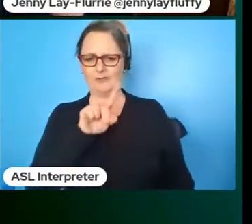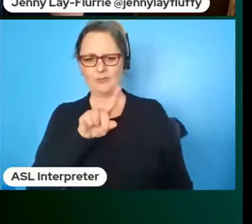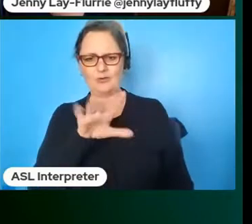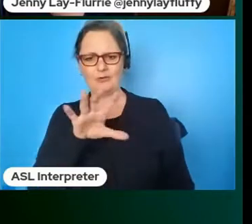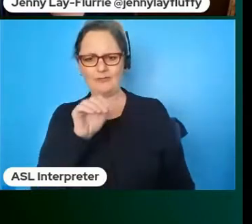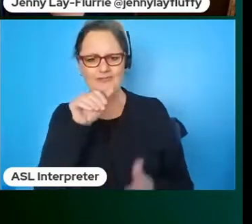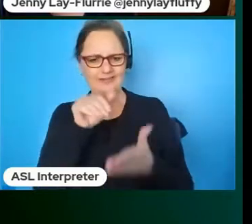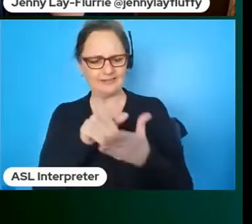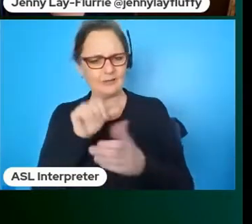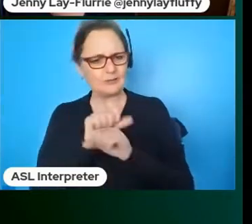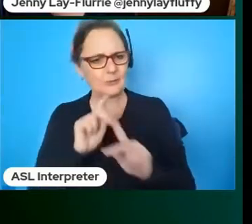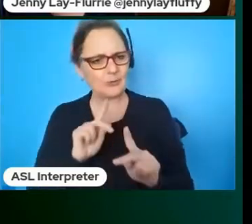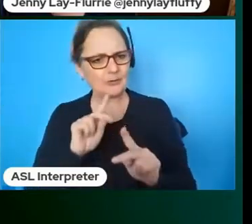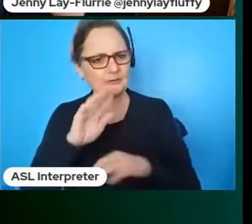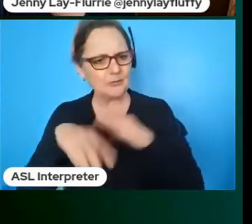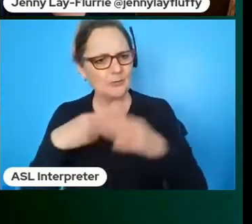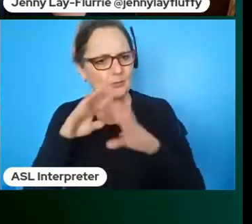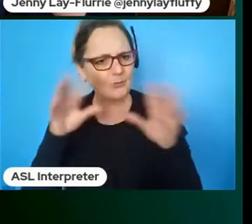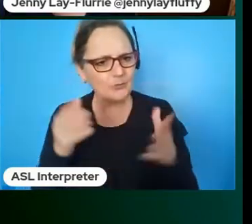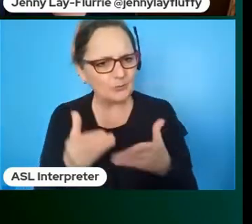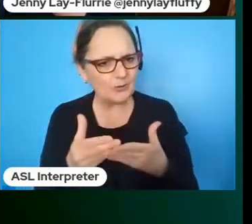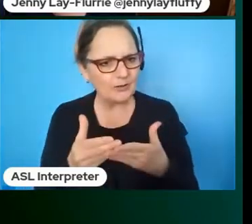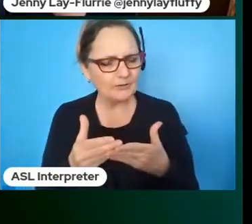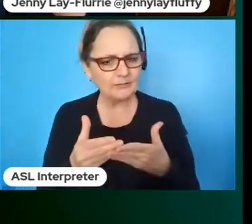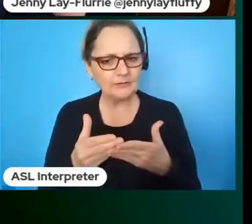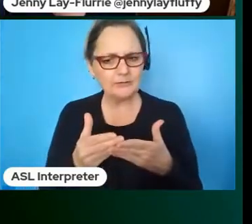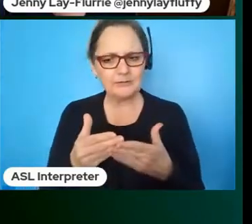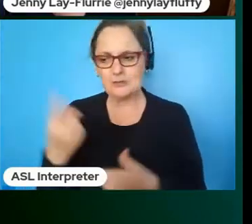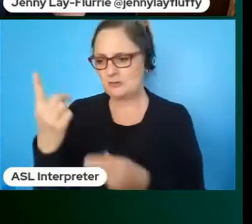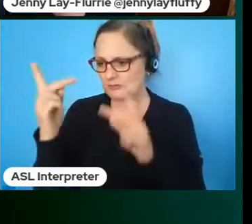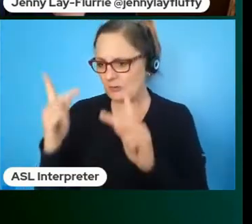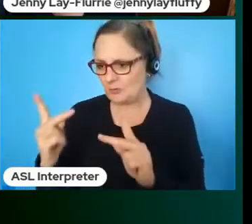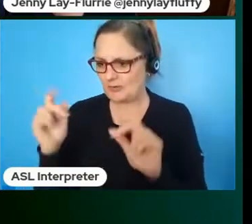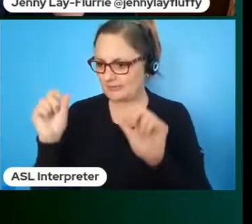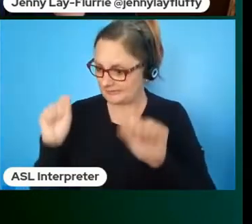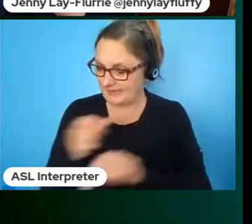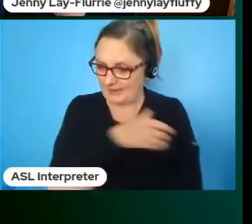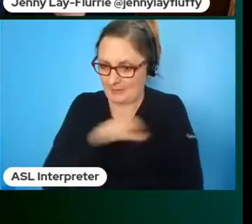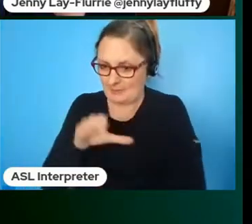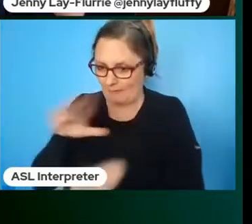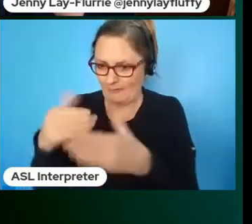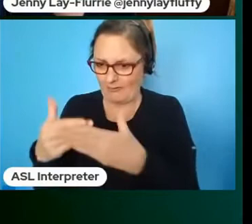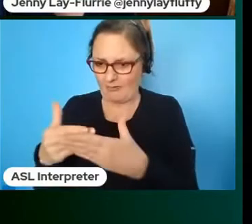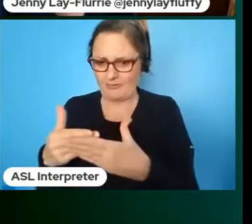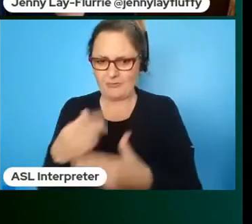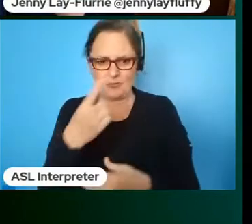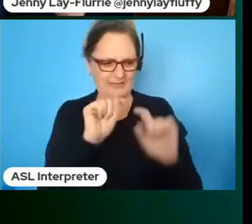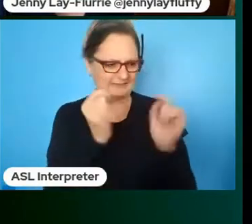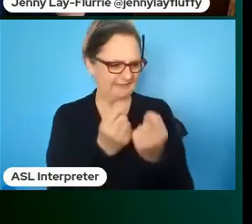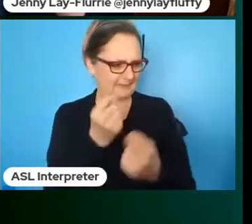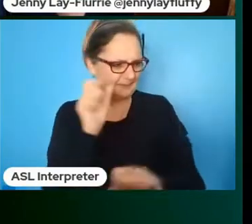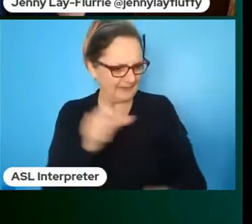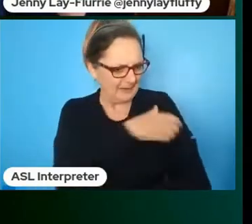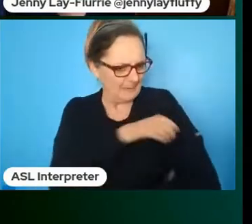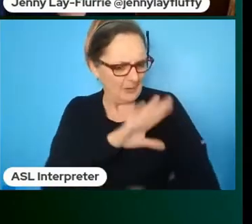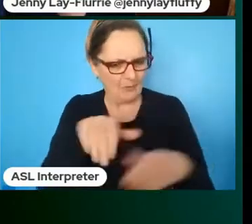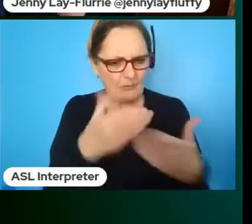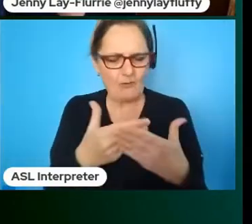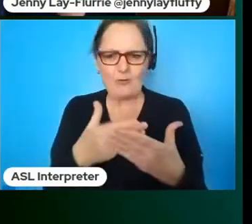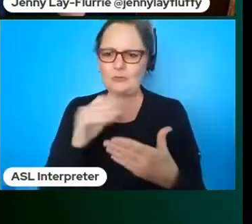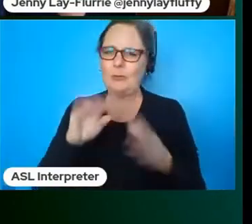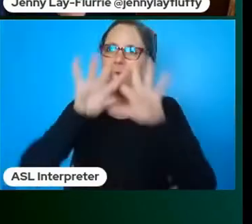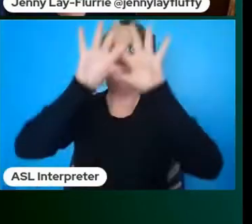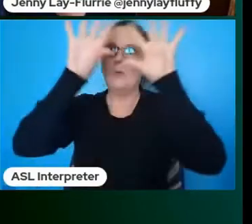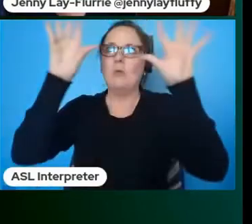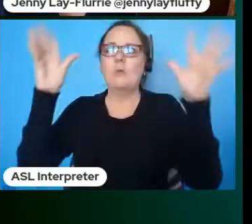world and no one person or no one team can do that so organizationally we've really had to think about how we were going to embed